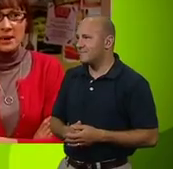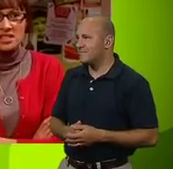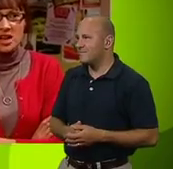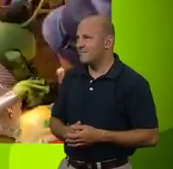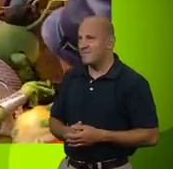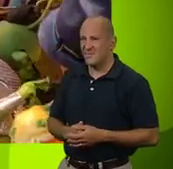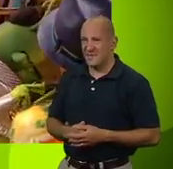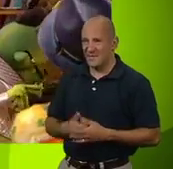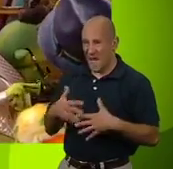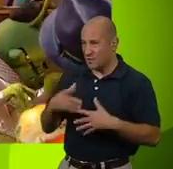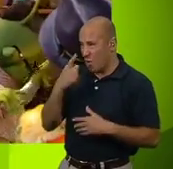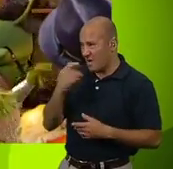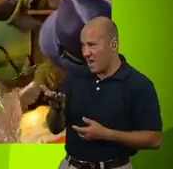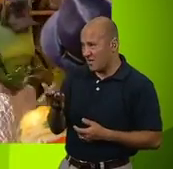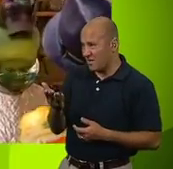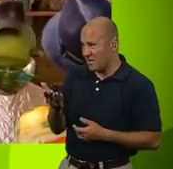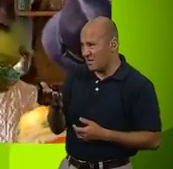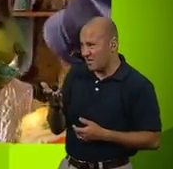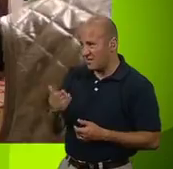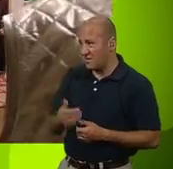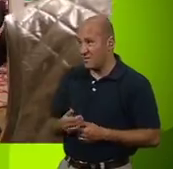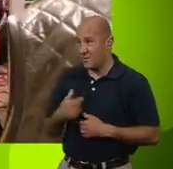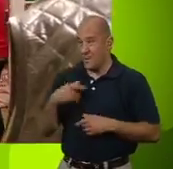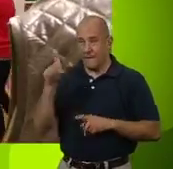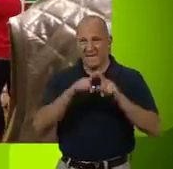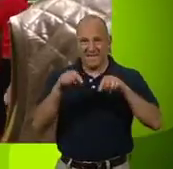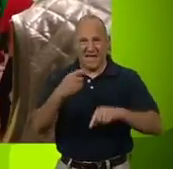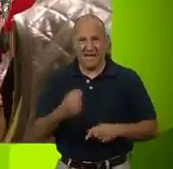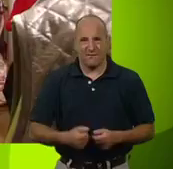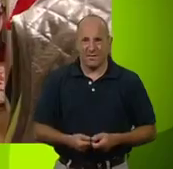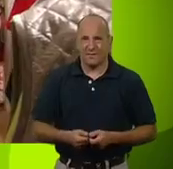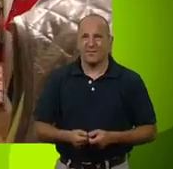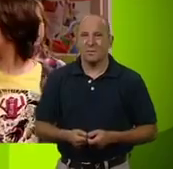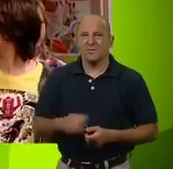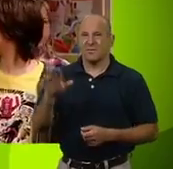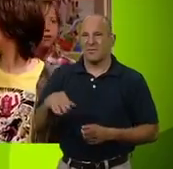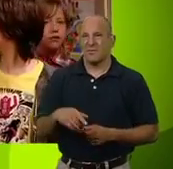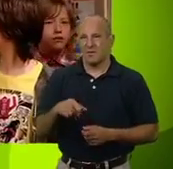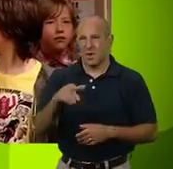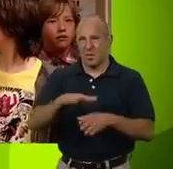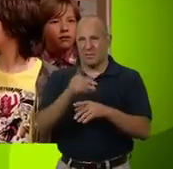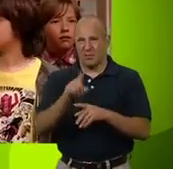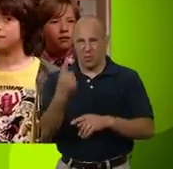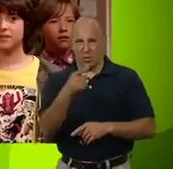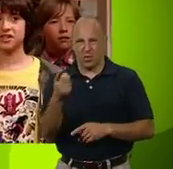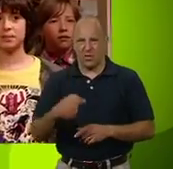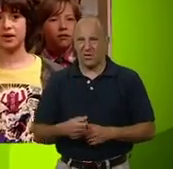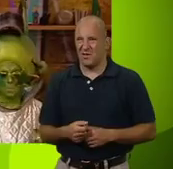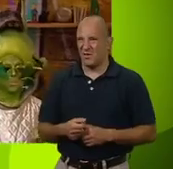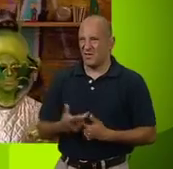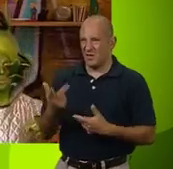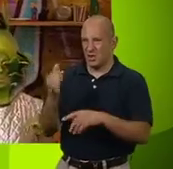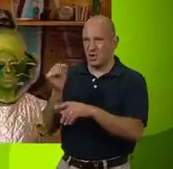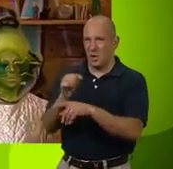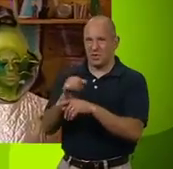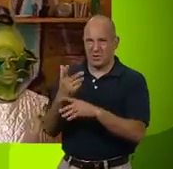That's the best disguise you can come up with. We have a meeting in here. Max, who are these green people? Just a pair